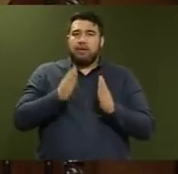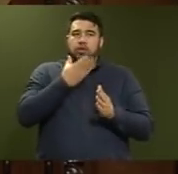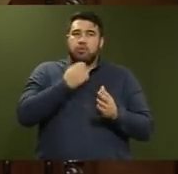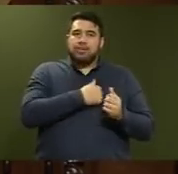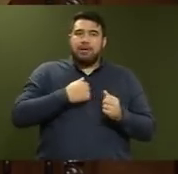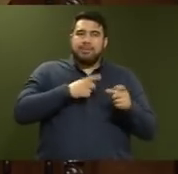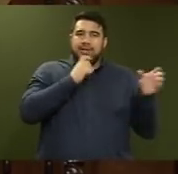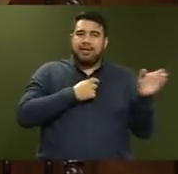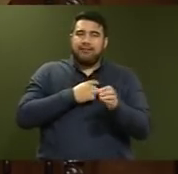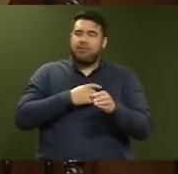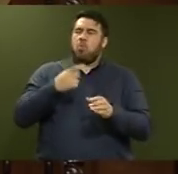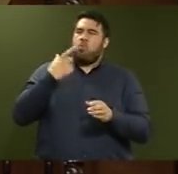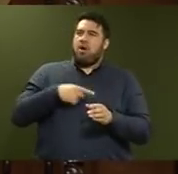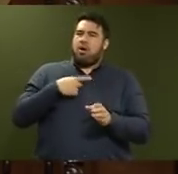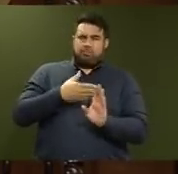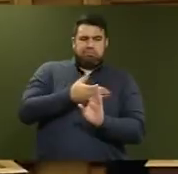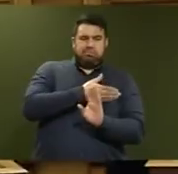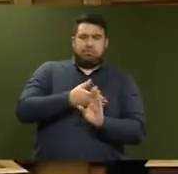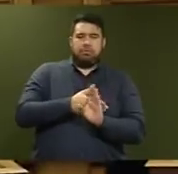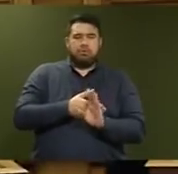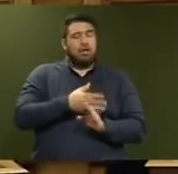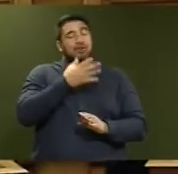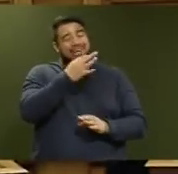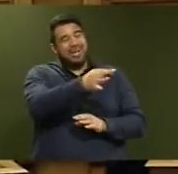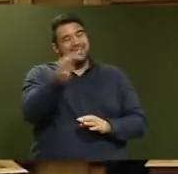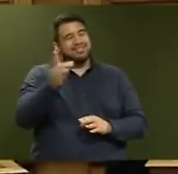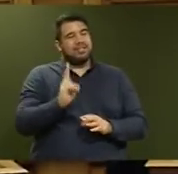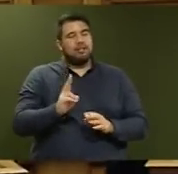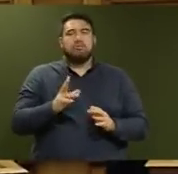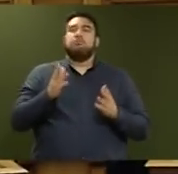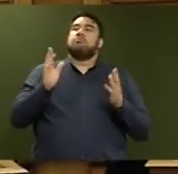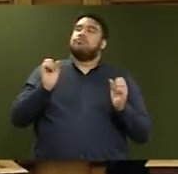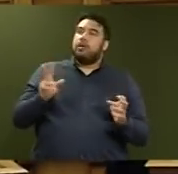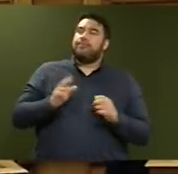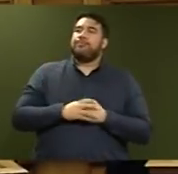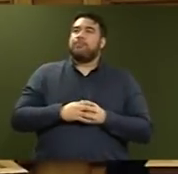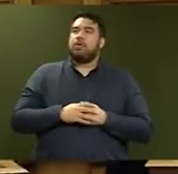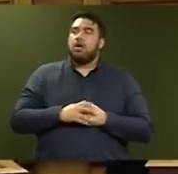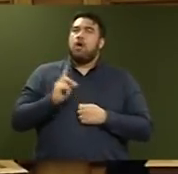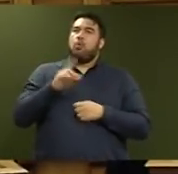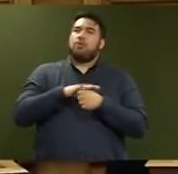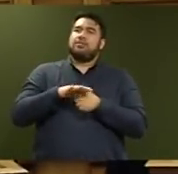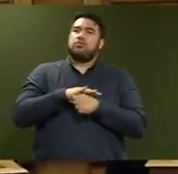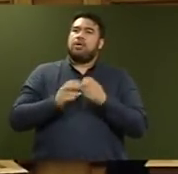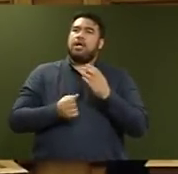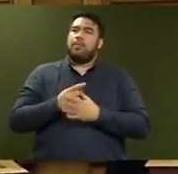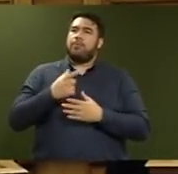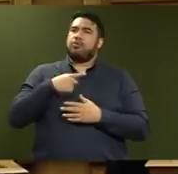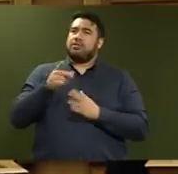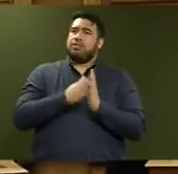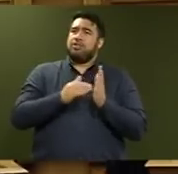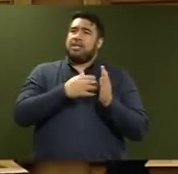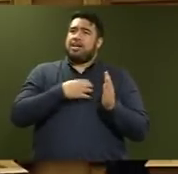Answer the question again. What were the circumstances that led the government to conclude that the NZNO